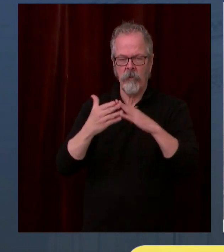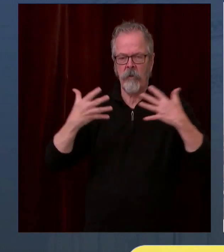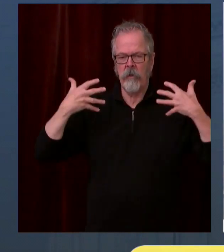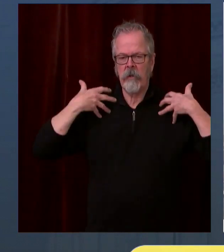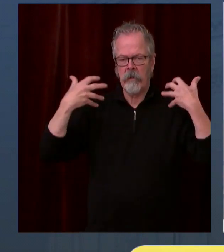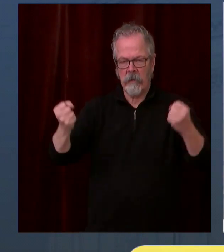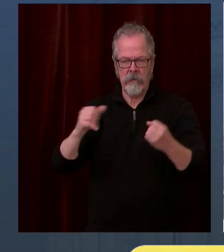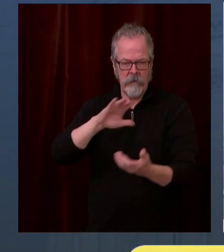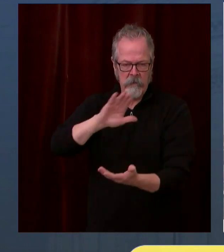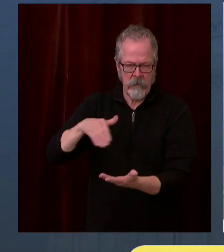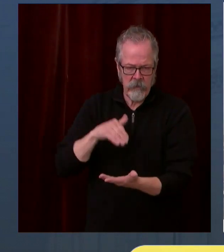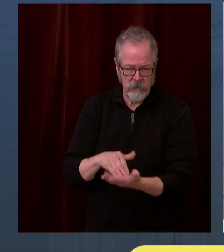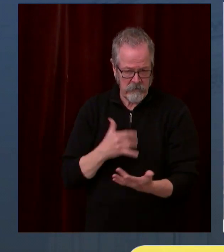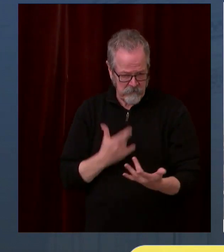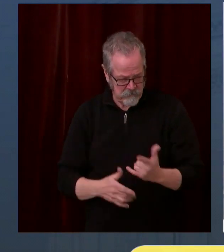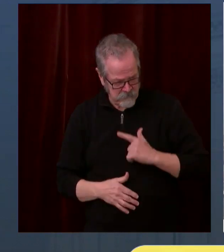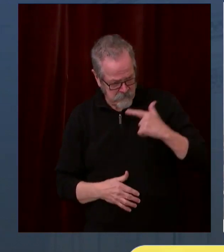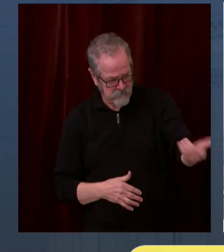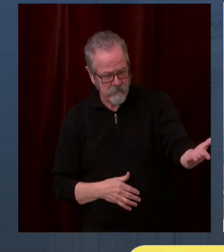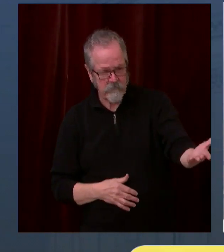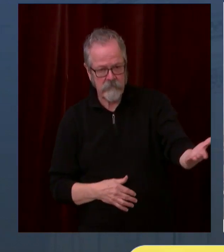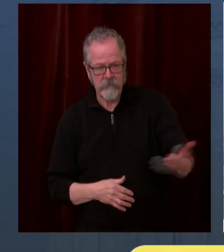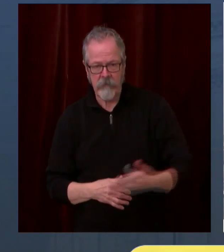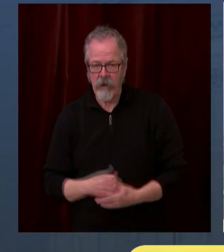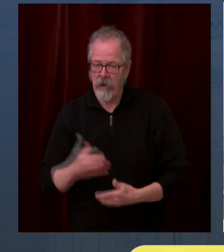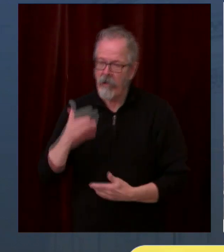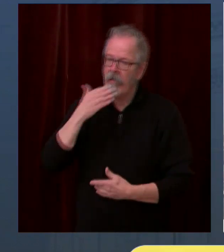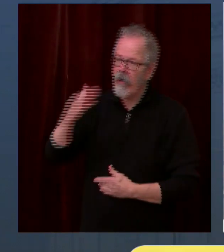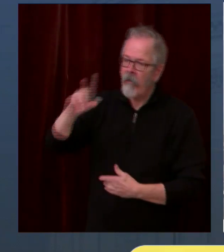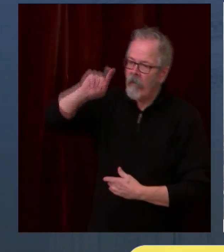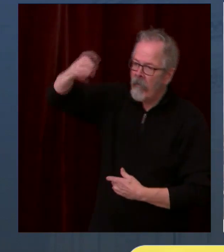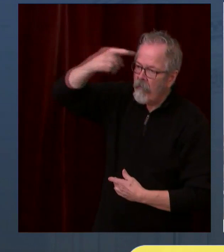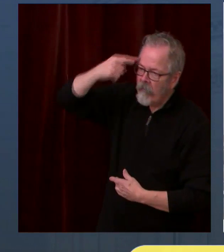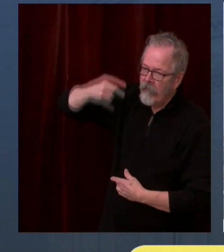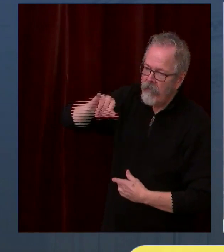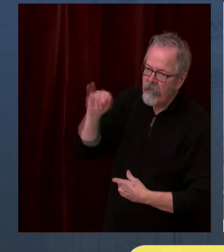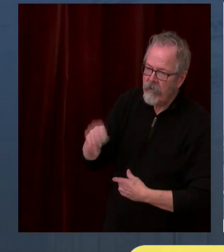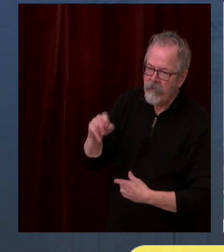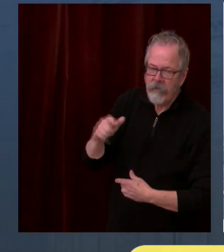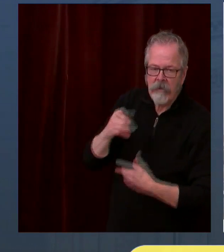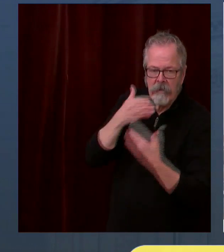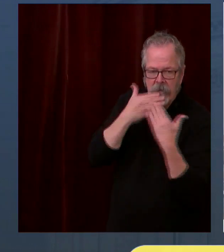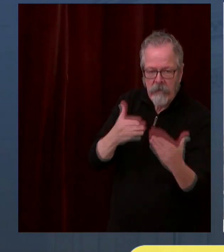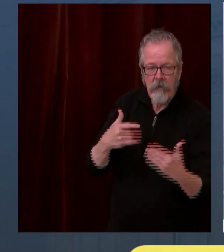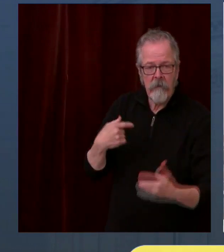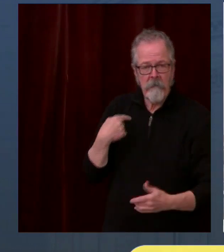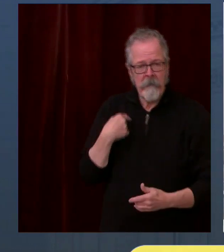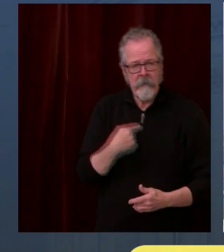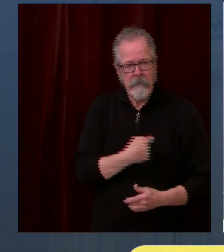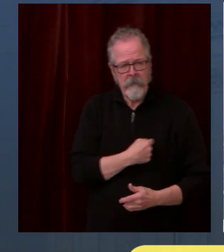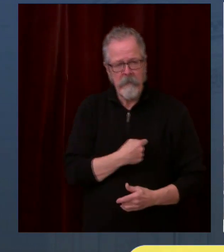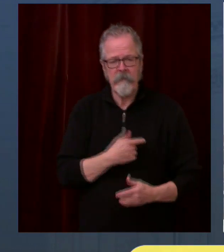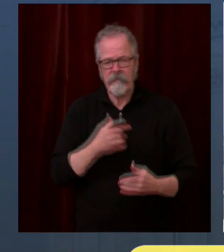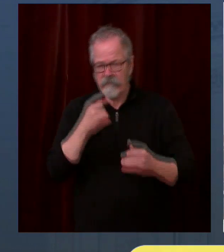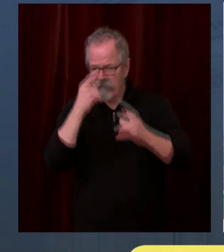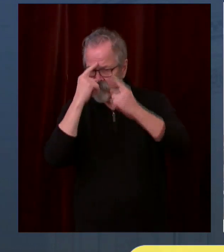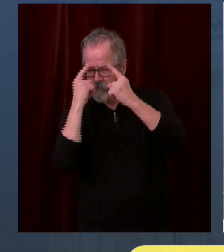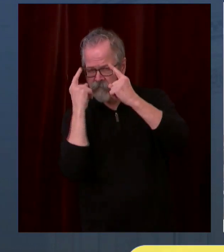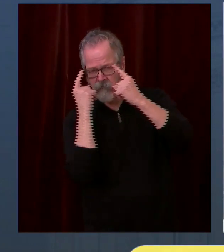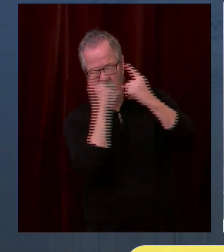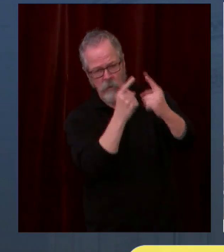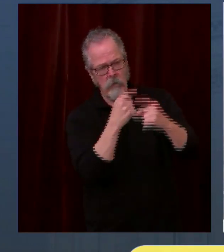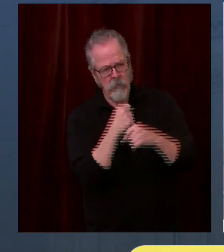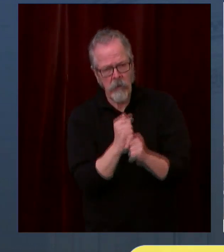all stakeholders to make sure everyone that wants a vaccine gets one as soon as possible. I appreciate